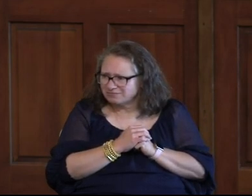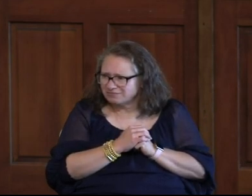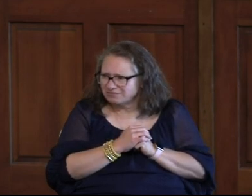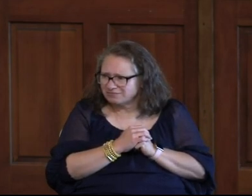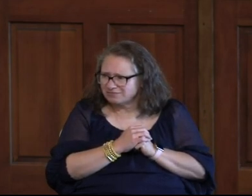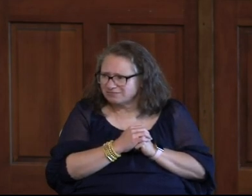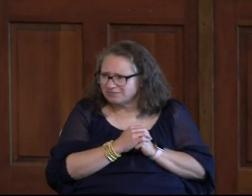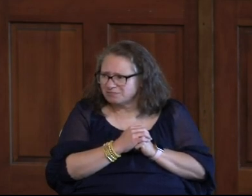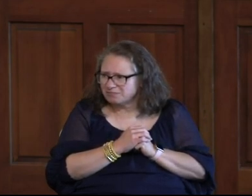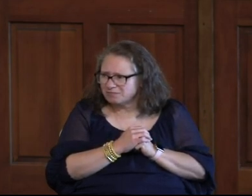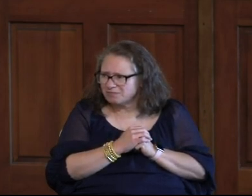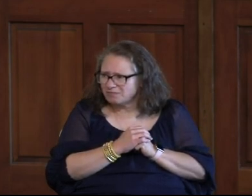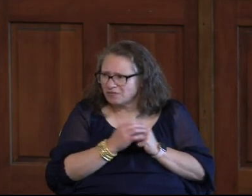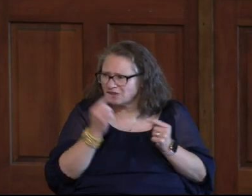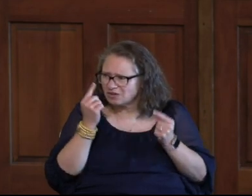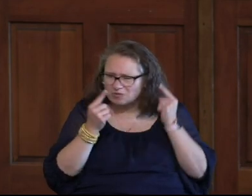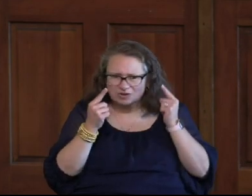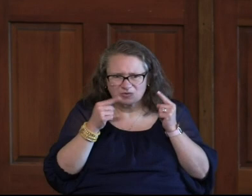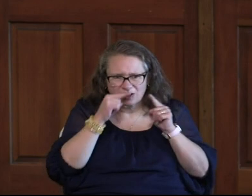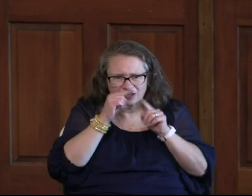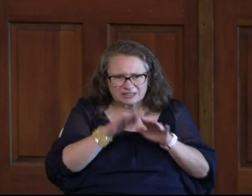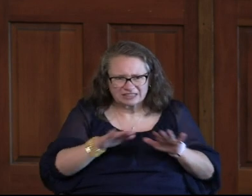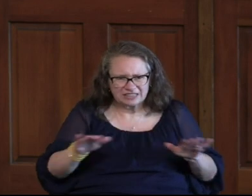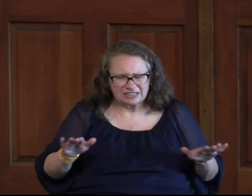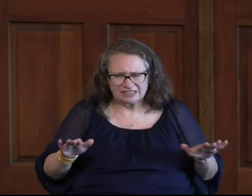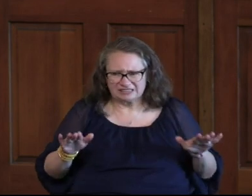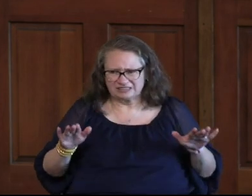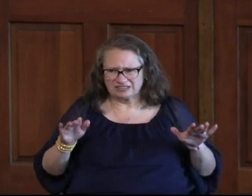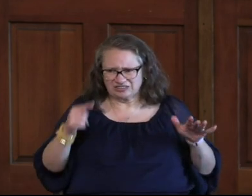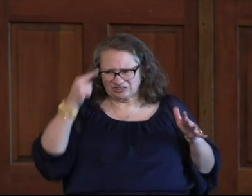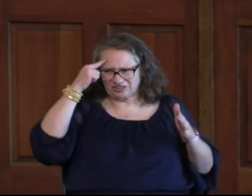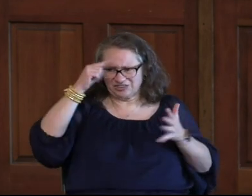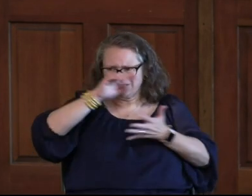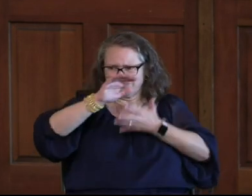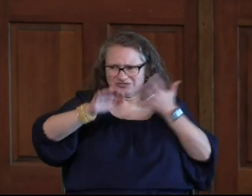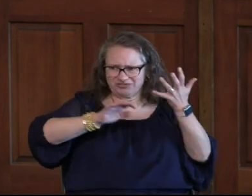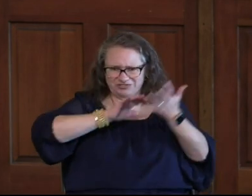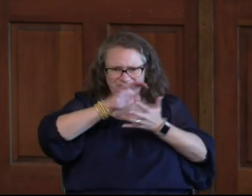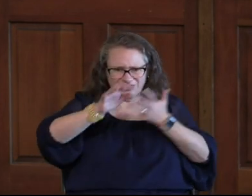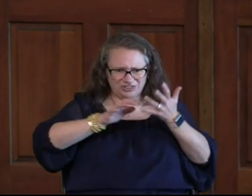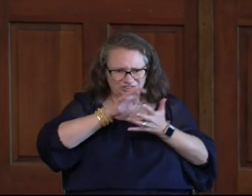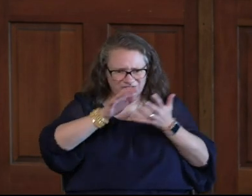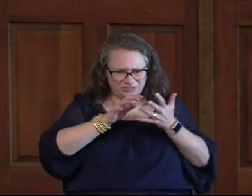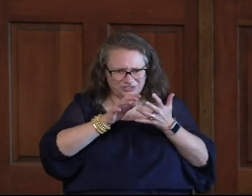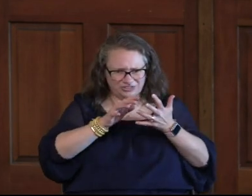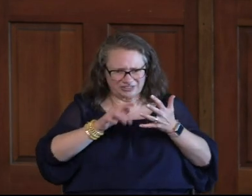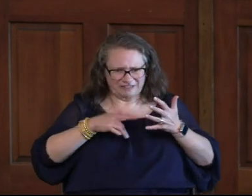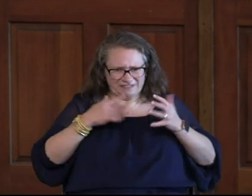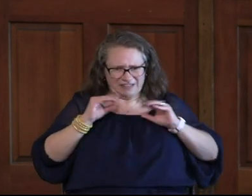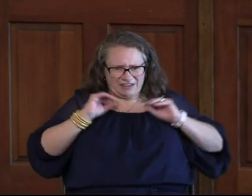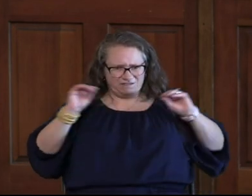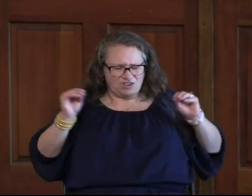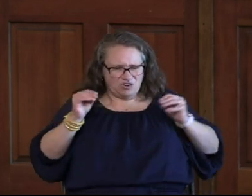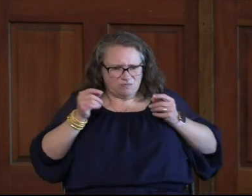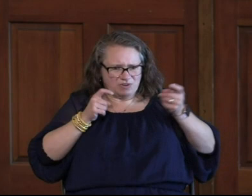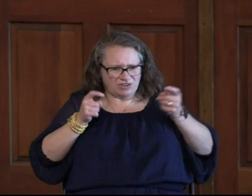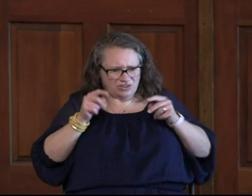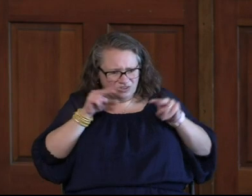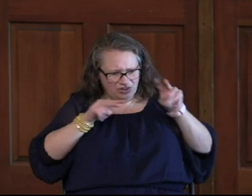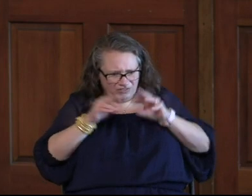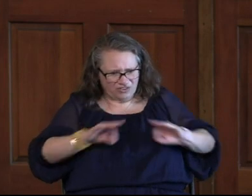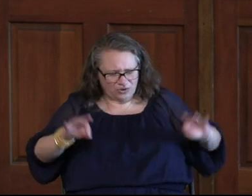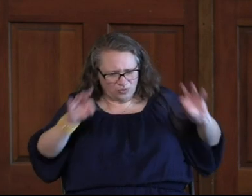And We Wonder Why Kids Are So Confused And Purposeless Because You're Looking For